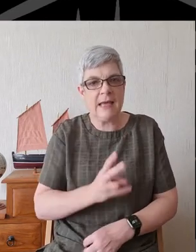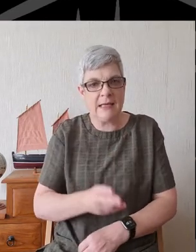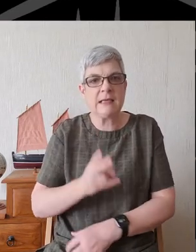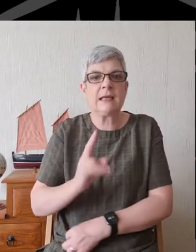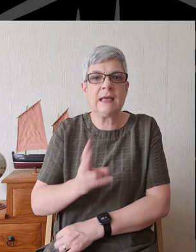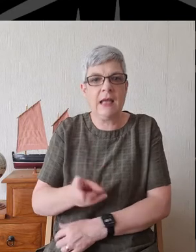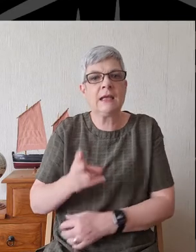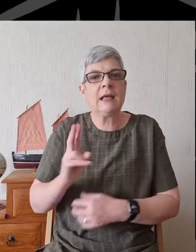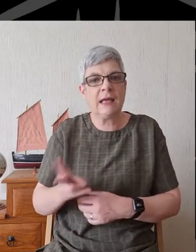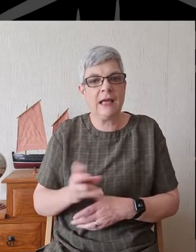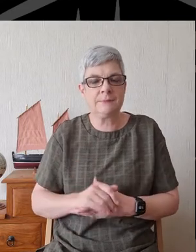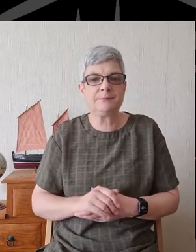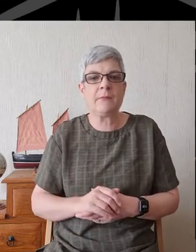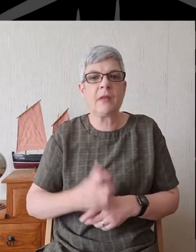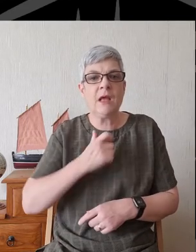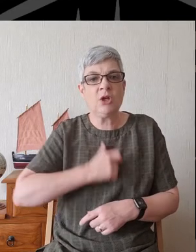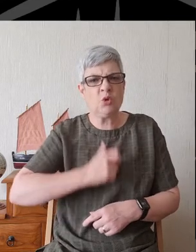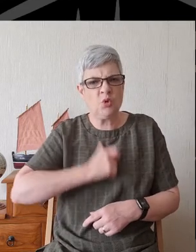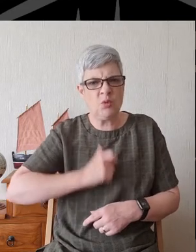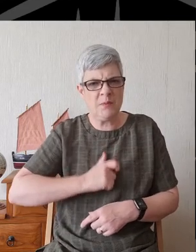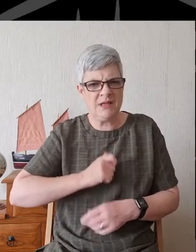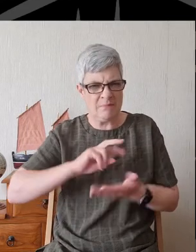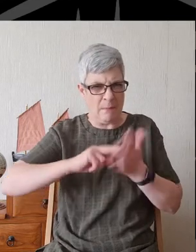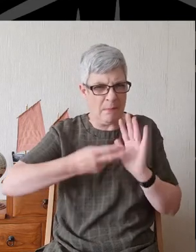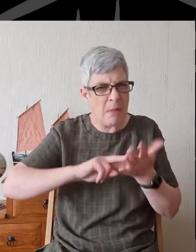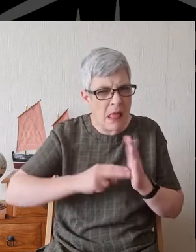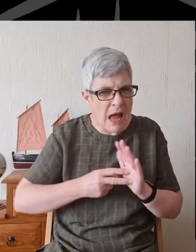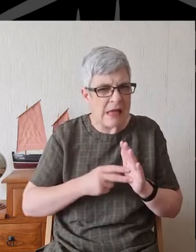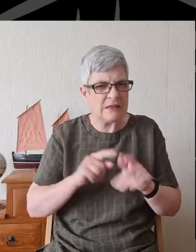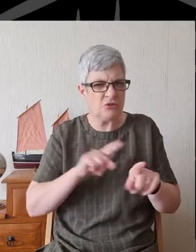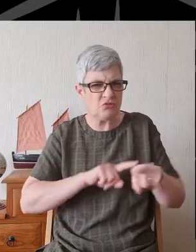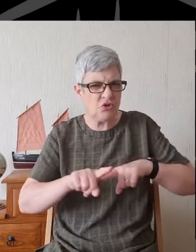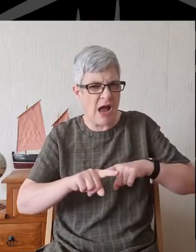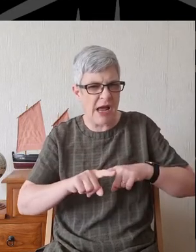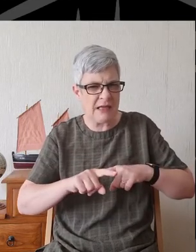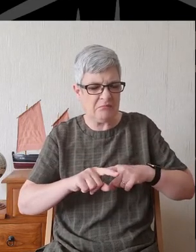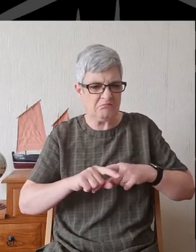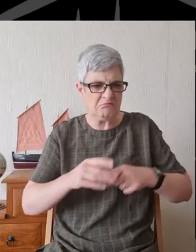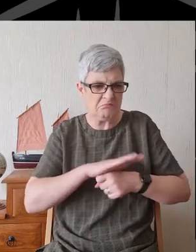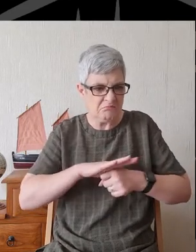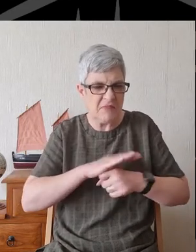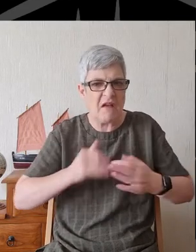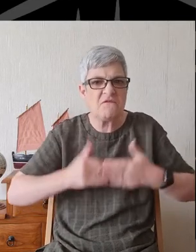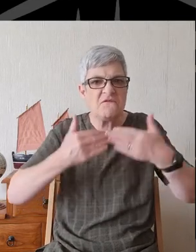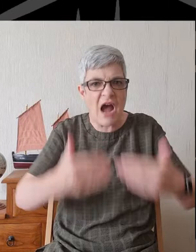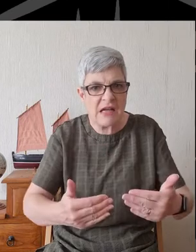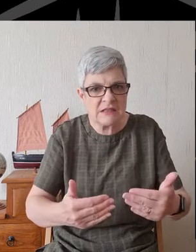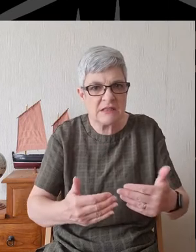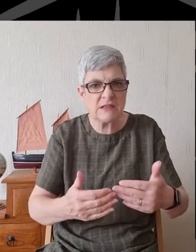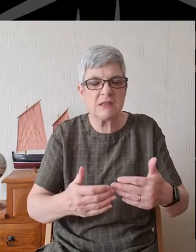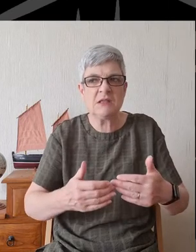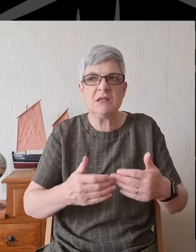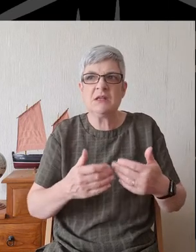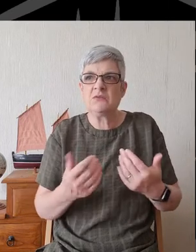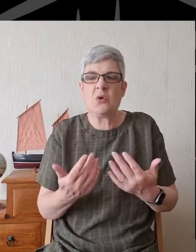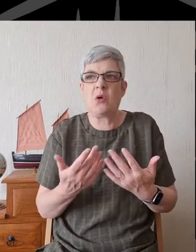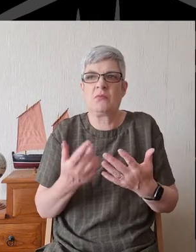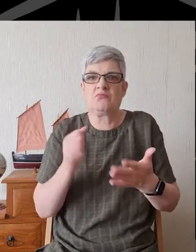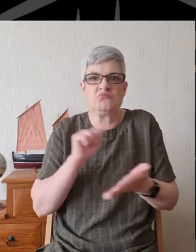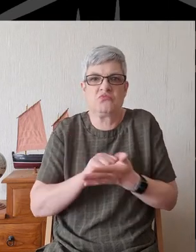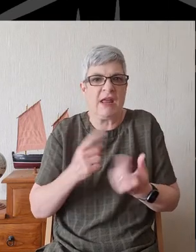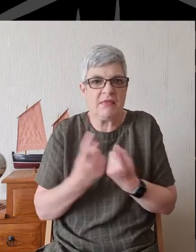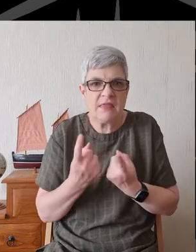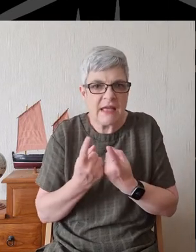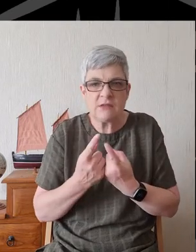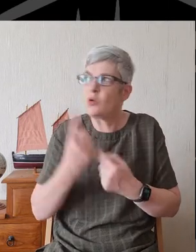The human scheming to try to advance to position irrespective of any principles or any God-taught